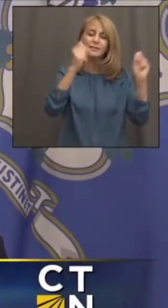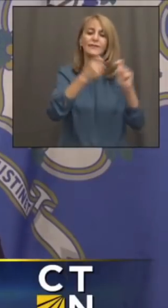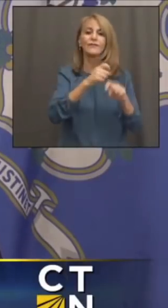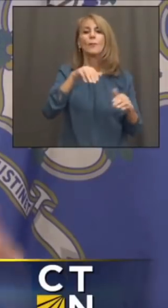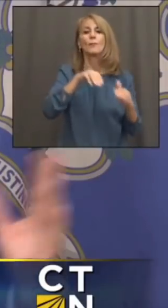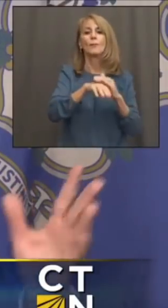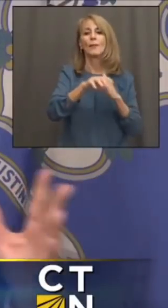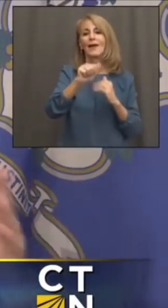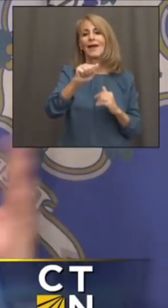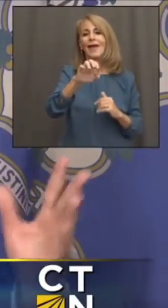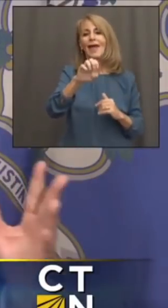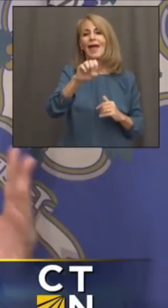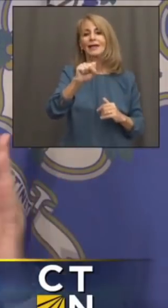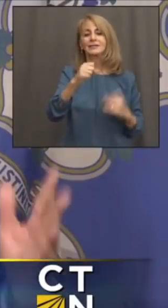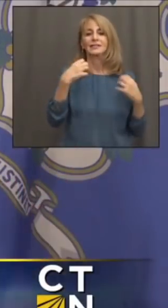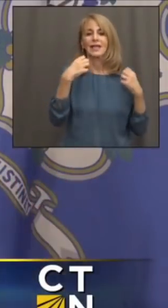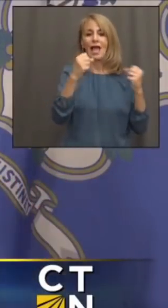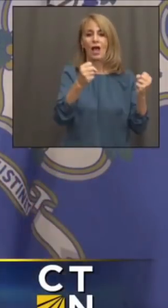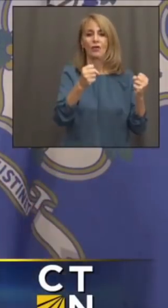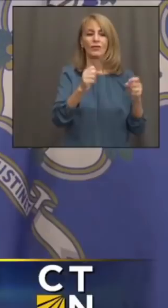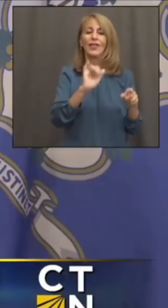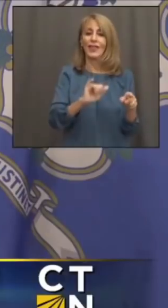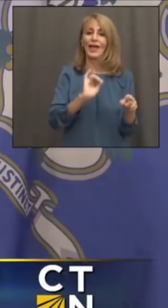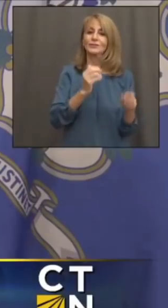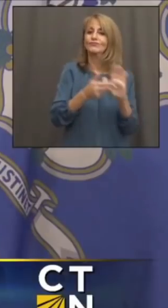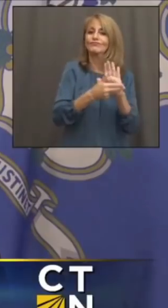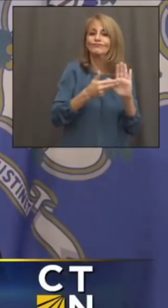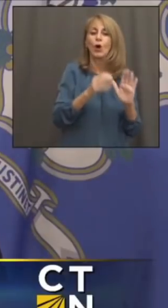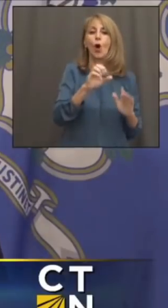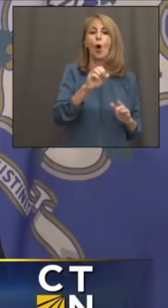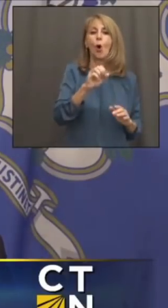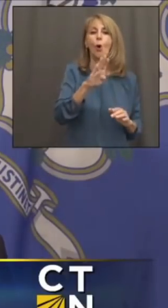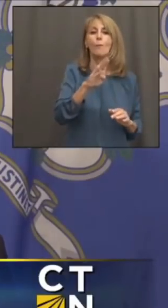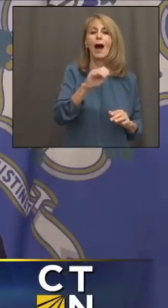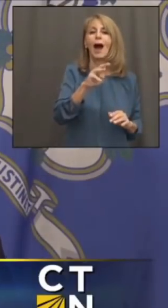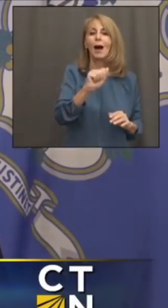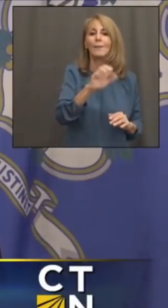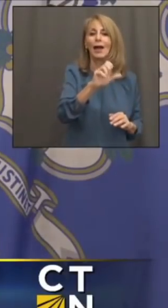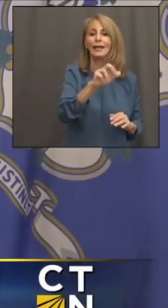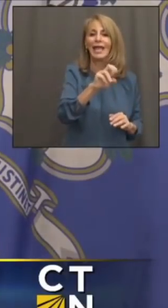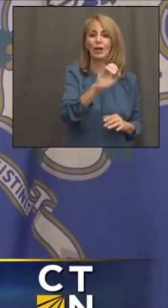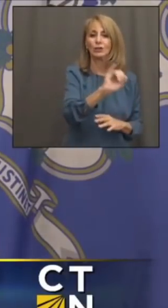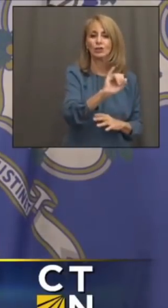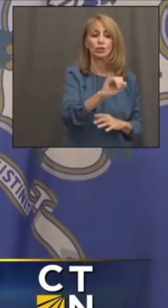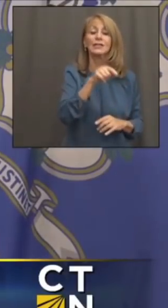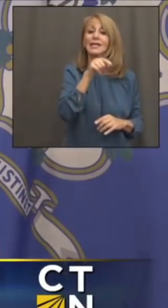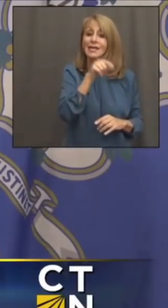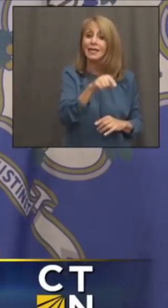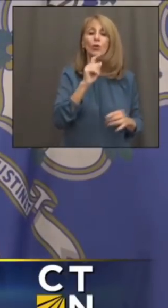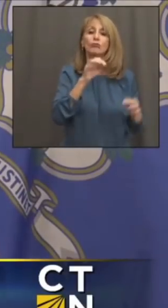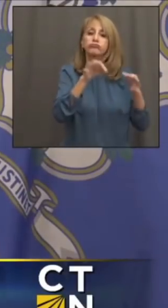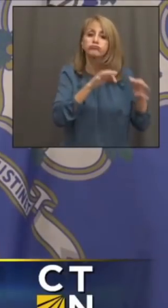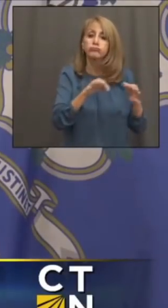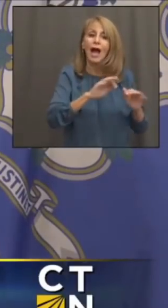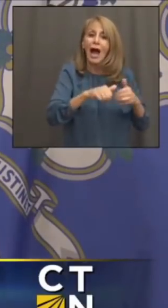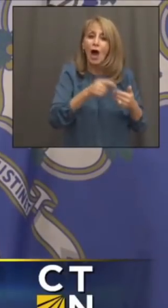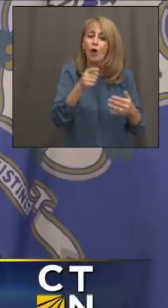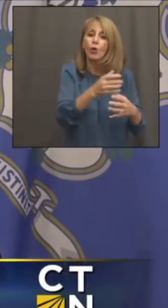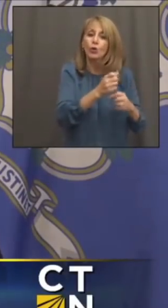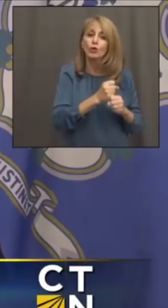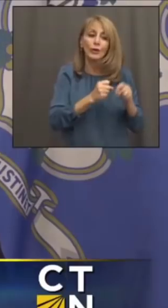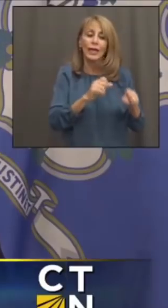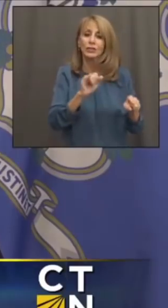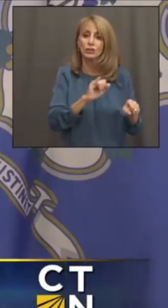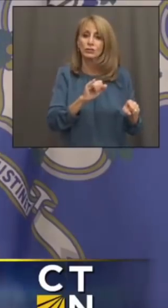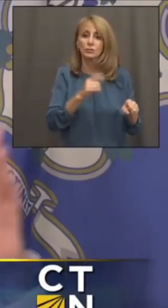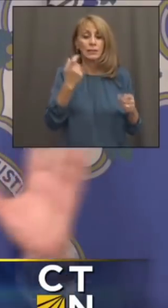Health. That's our exchange. That's our Obamacare for the state of Connecticut. He'll give you a little more insight into how to make this available to you